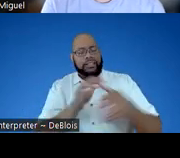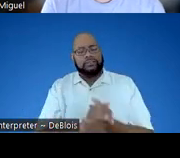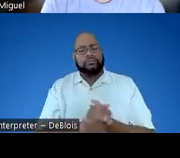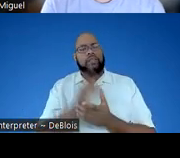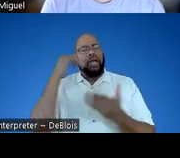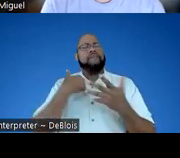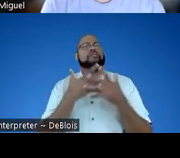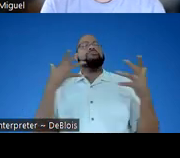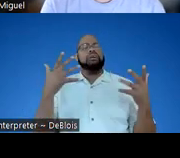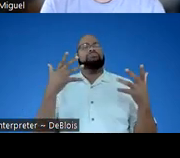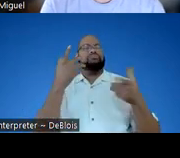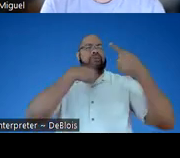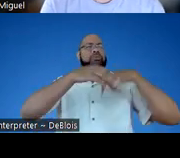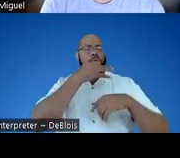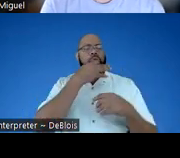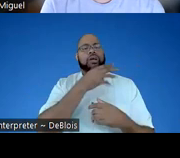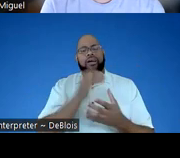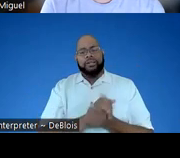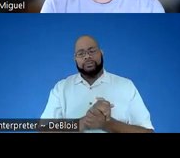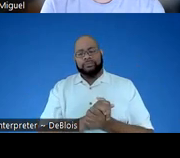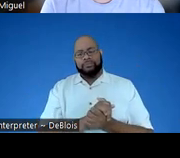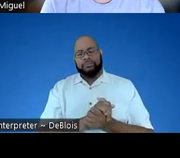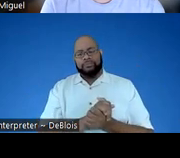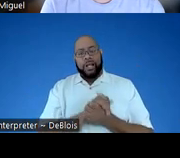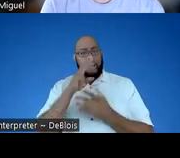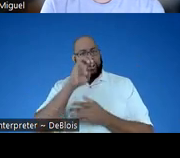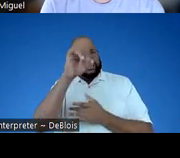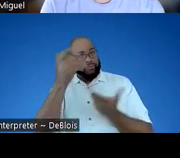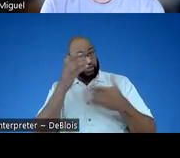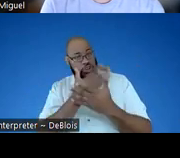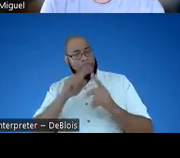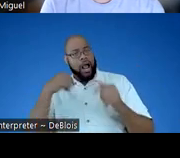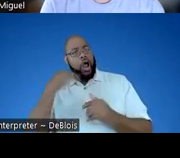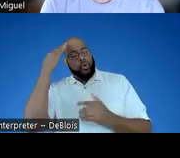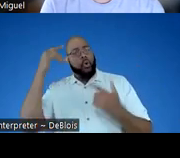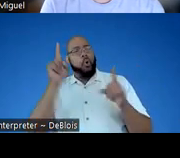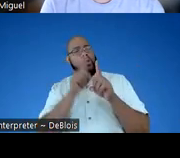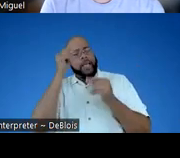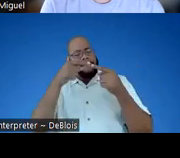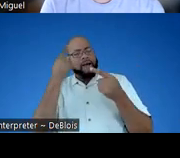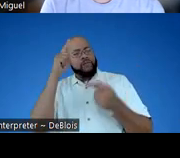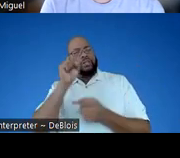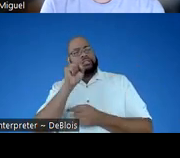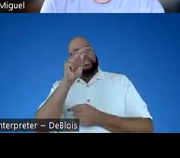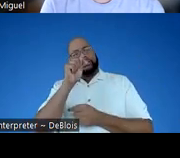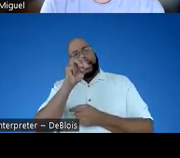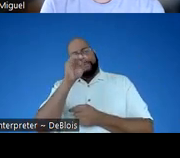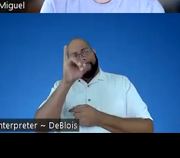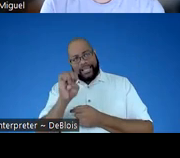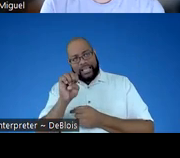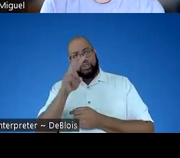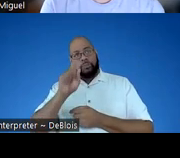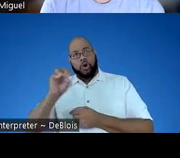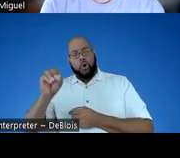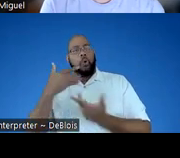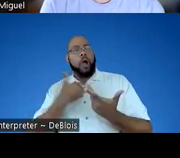think there will be a lot to come and like, and I don't know Wendy if you want to share but I know we are also thinking about for STEMI 2.0, a podcast,